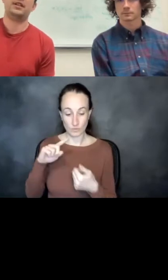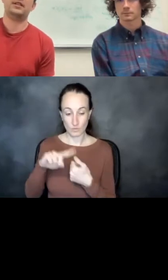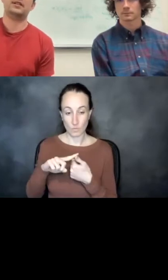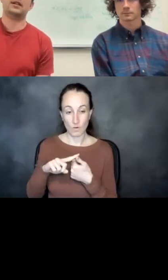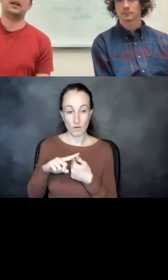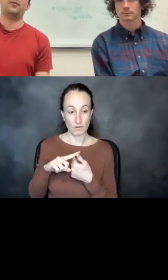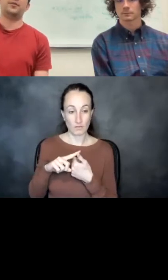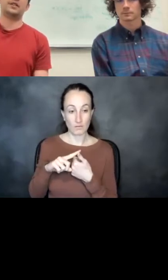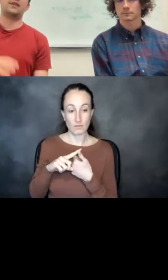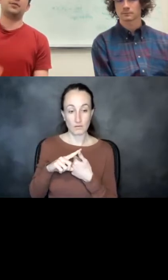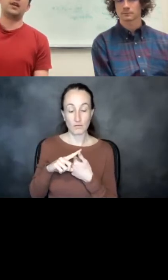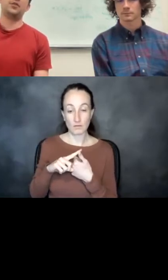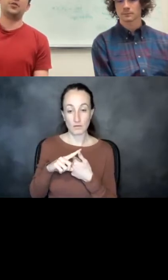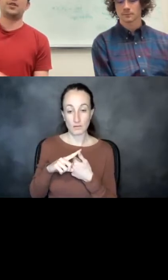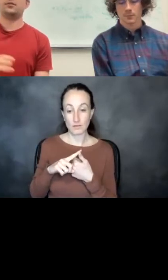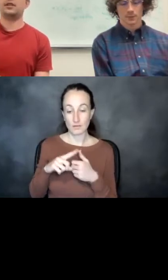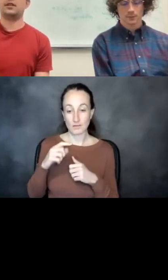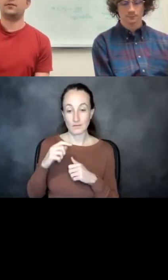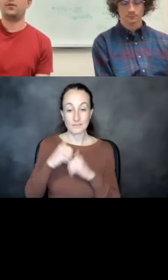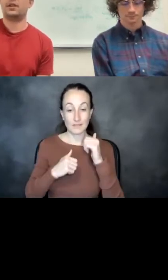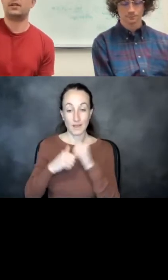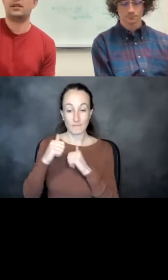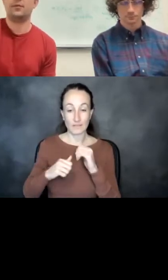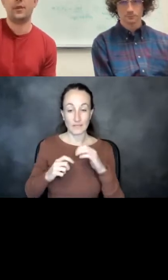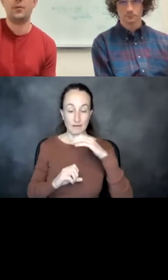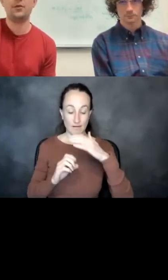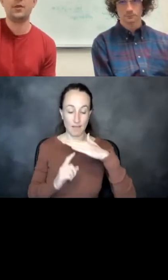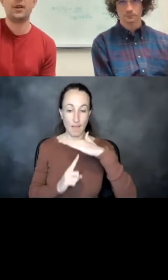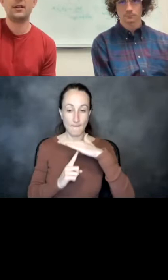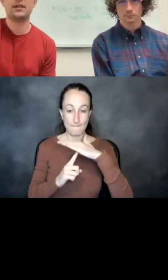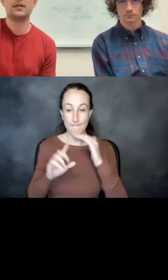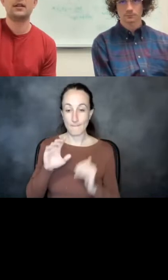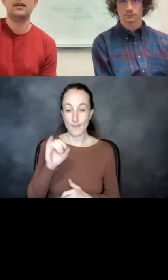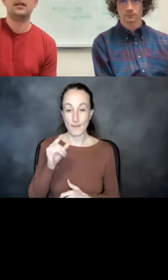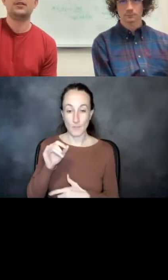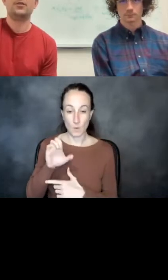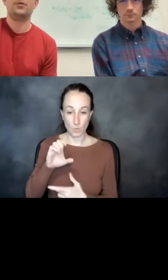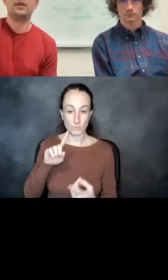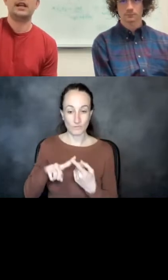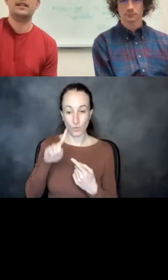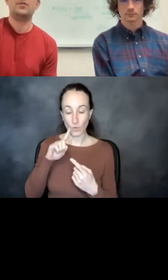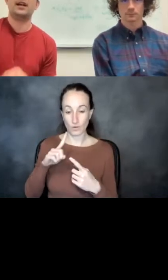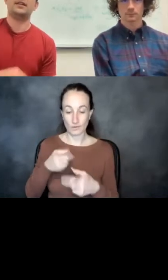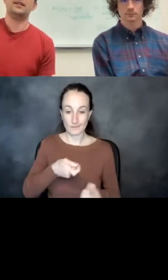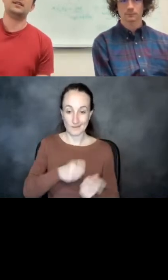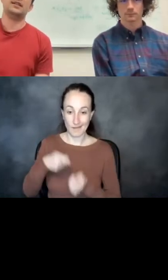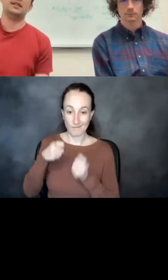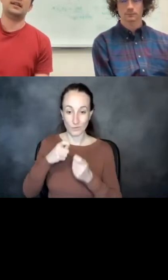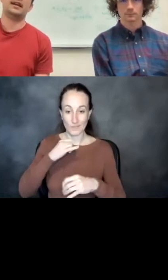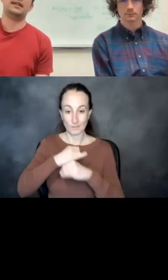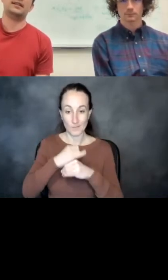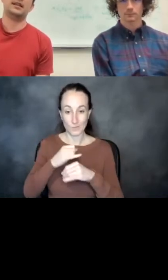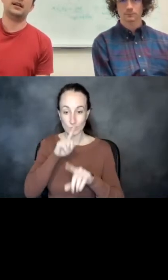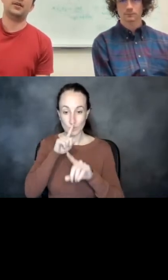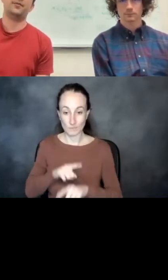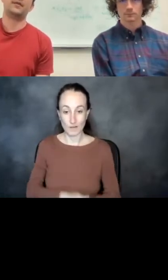which is scaffolding epitopes to elicit a focused immune response. So the idea behind this is